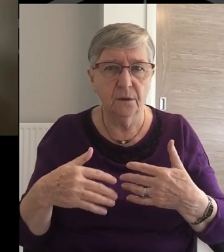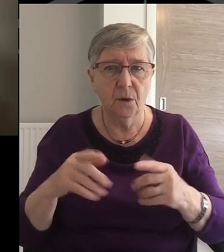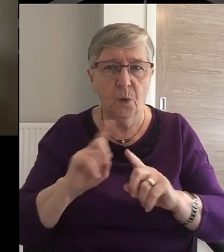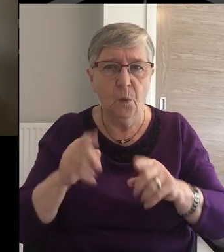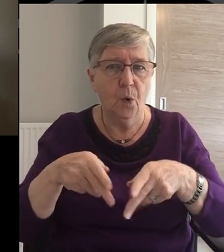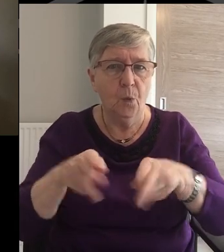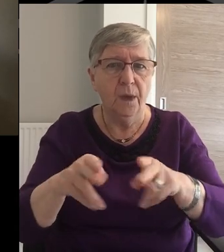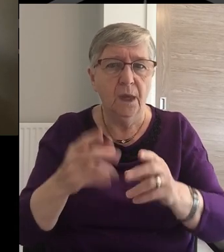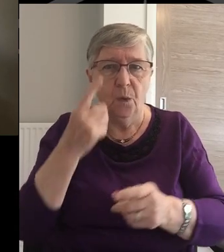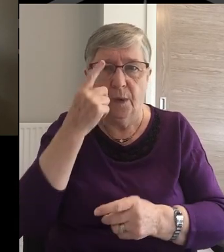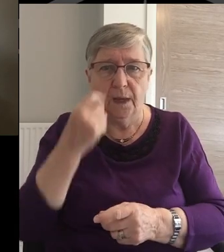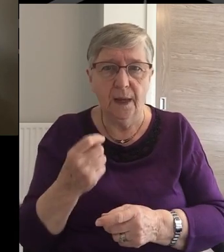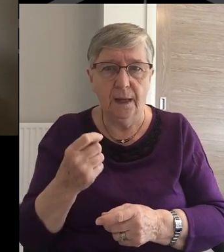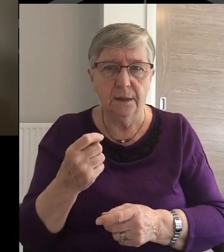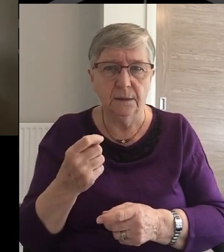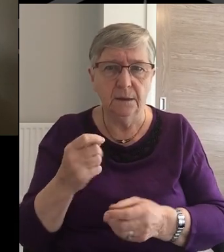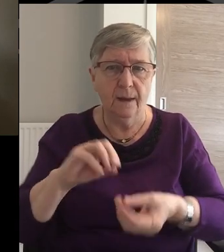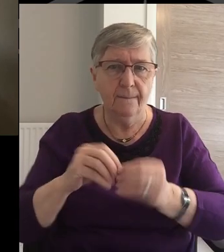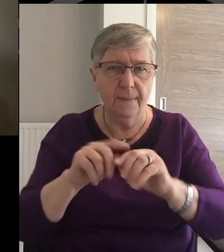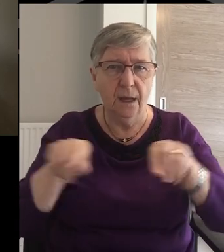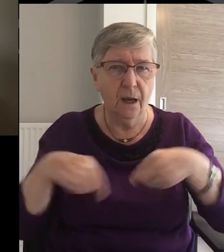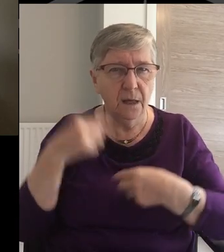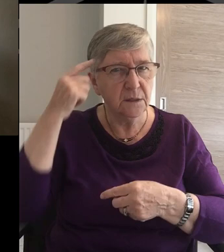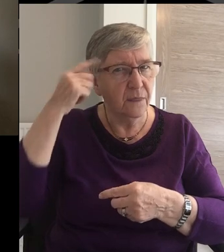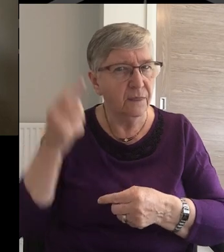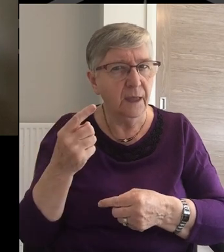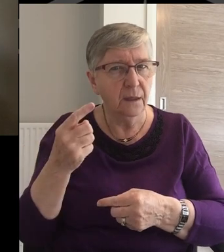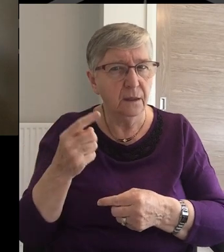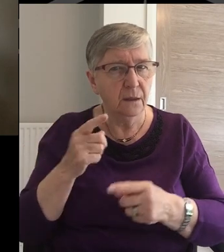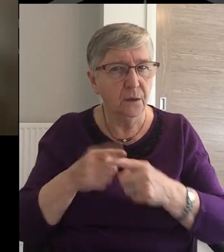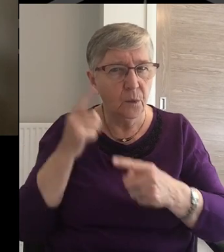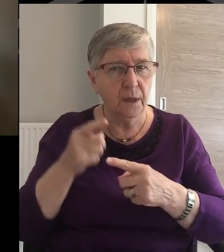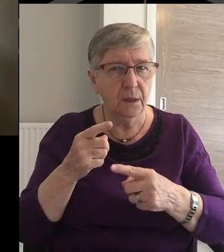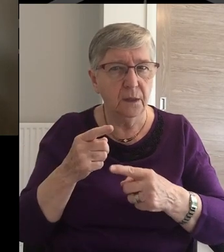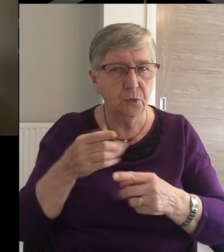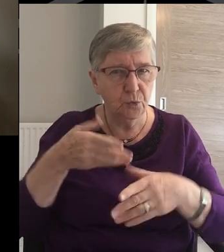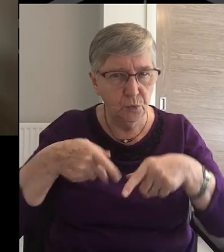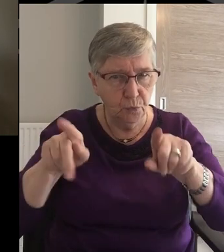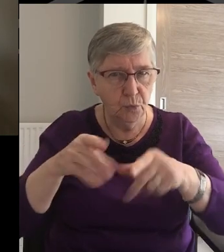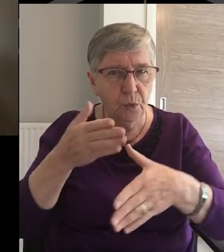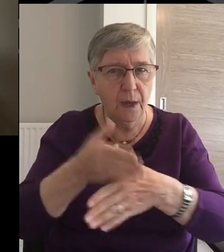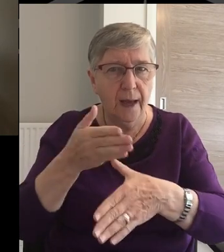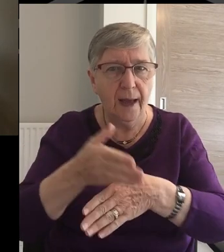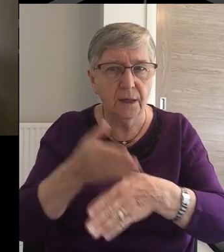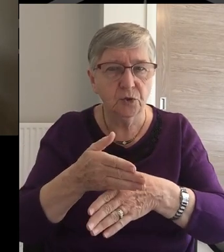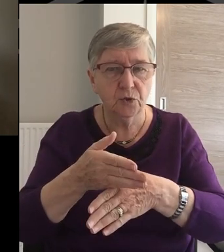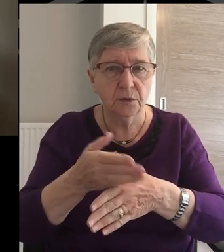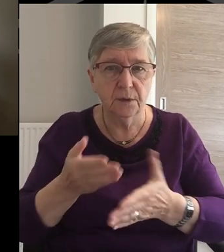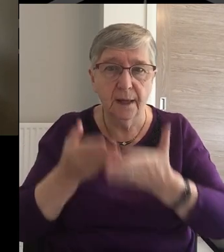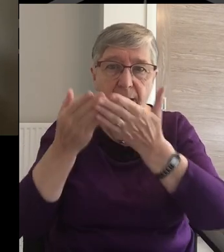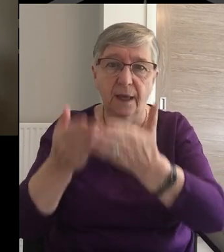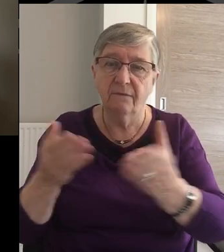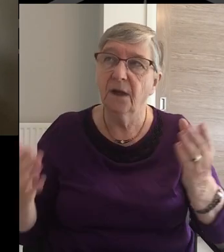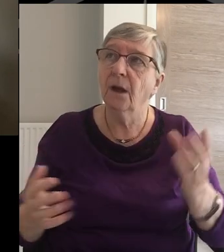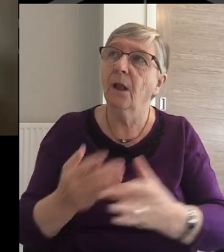Prod and prick our consciences into some form of action Bringing glory to You